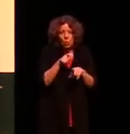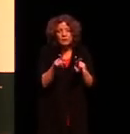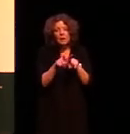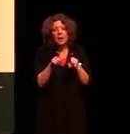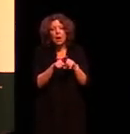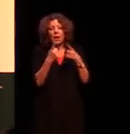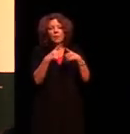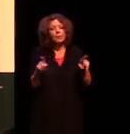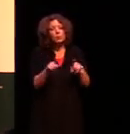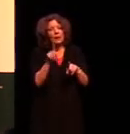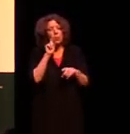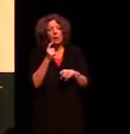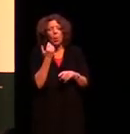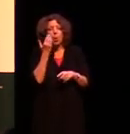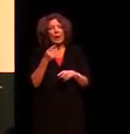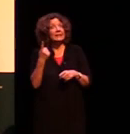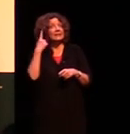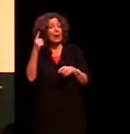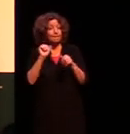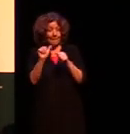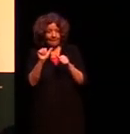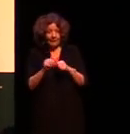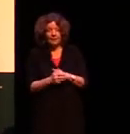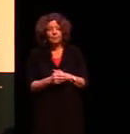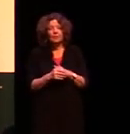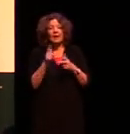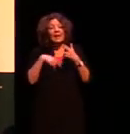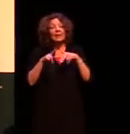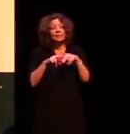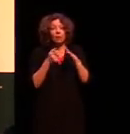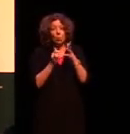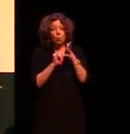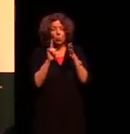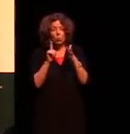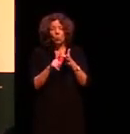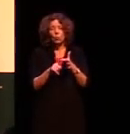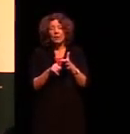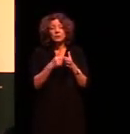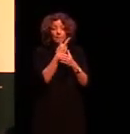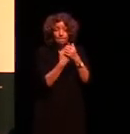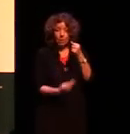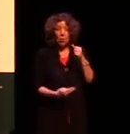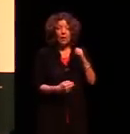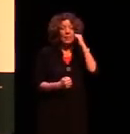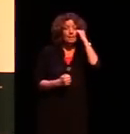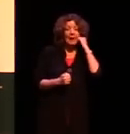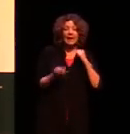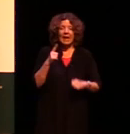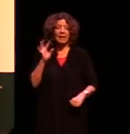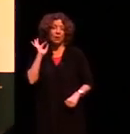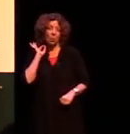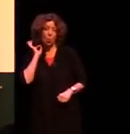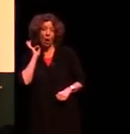the music will always sound better if we use both the black and